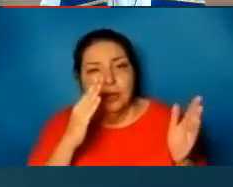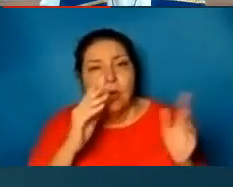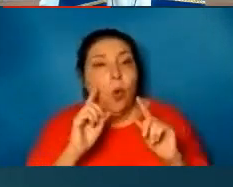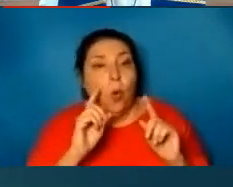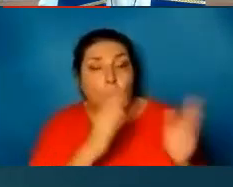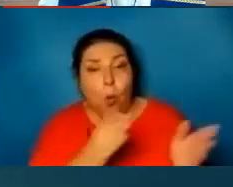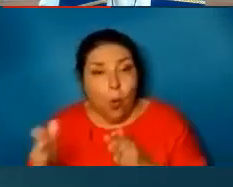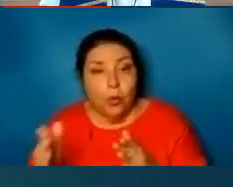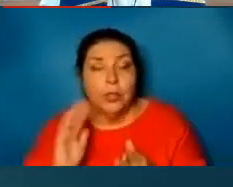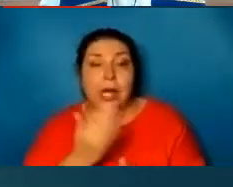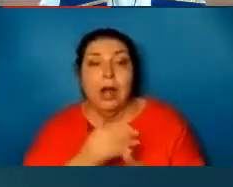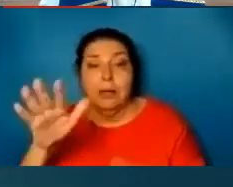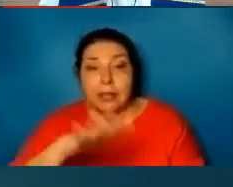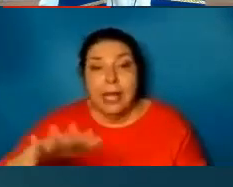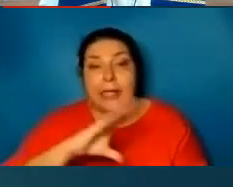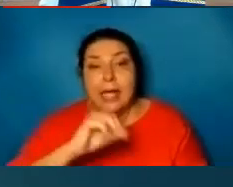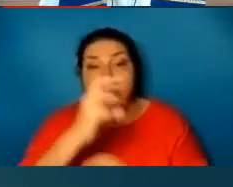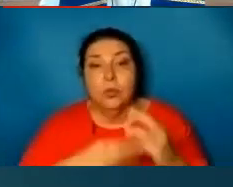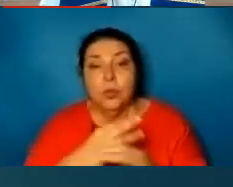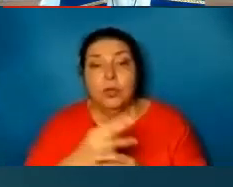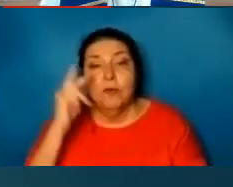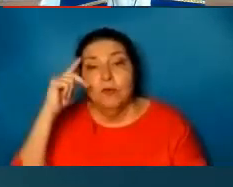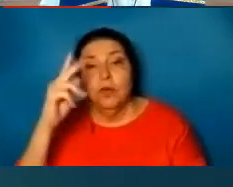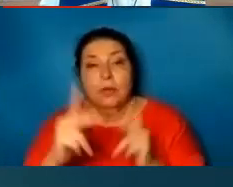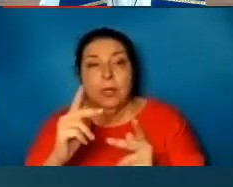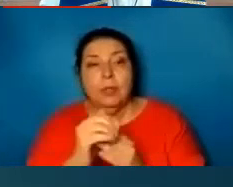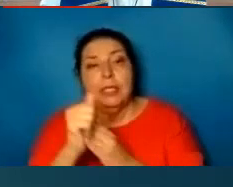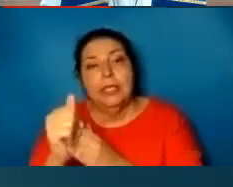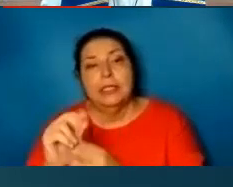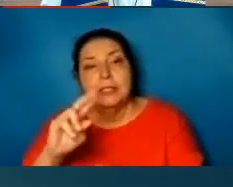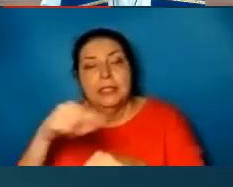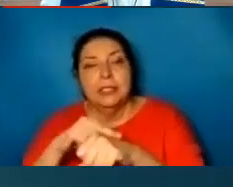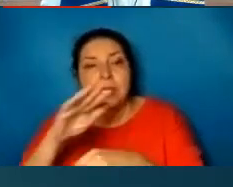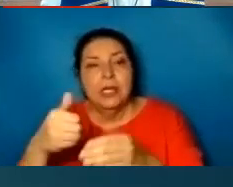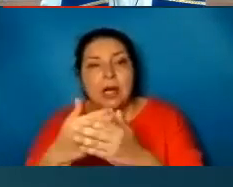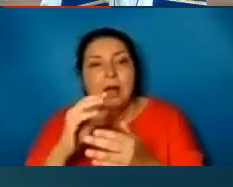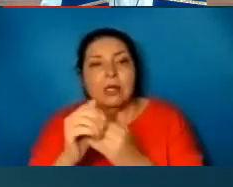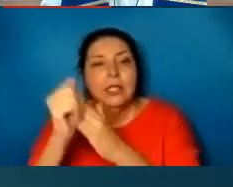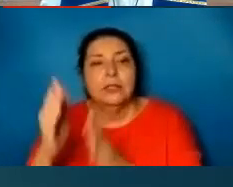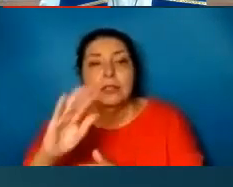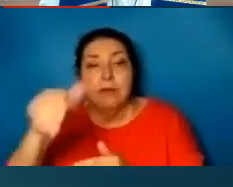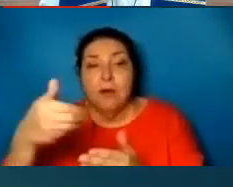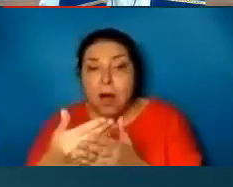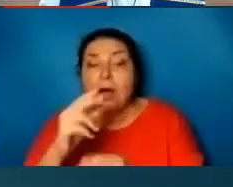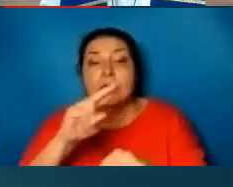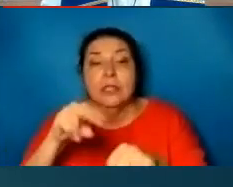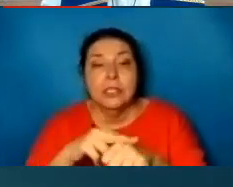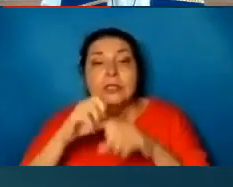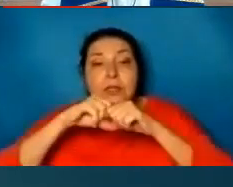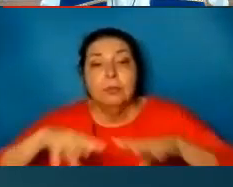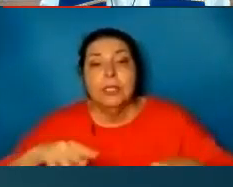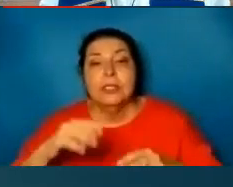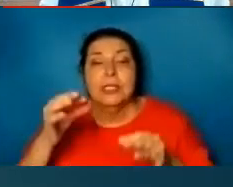land and in the world. For those who lead us in this nation, and for all leaders of all nations. And for the blessing of